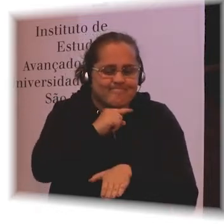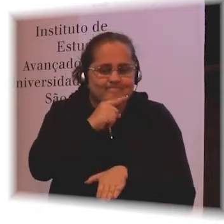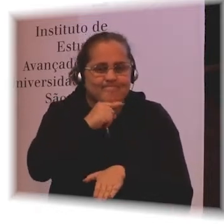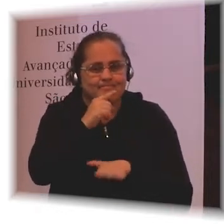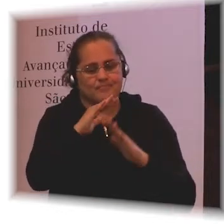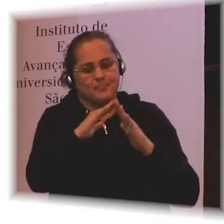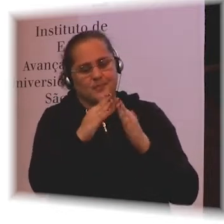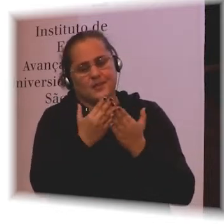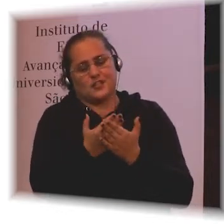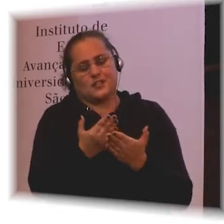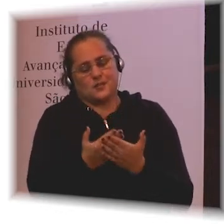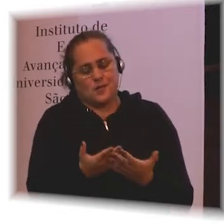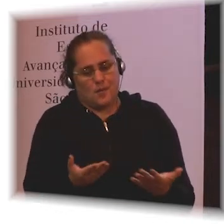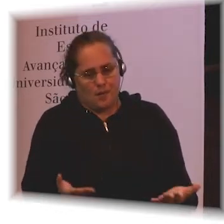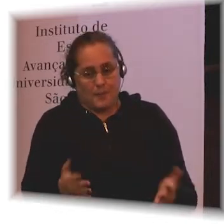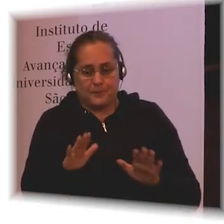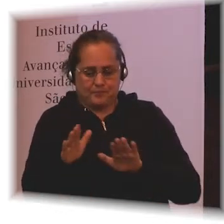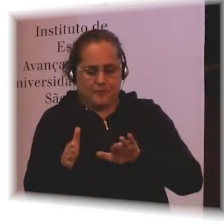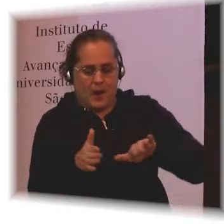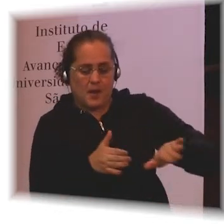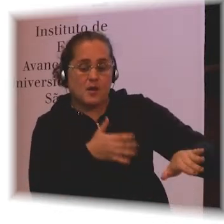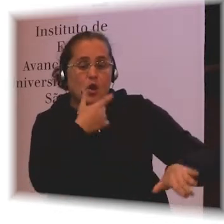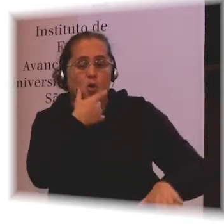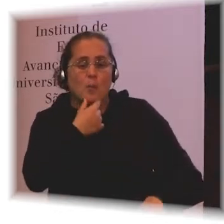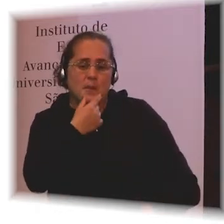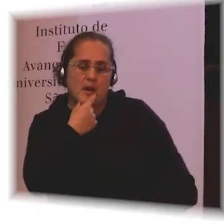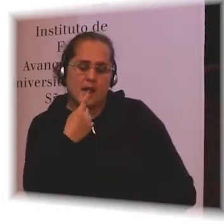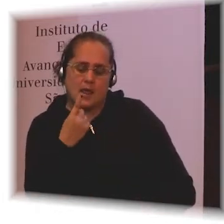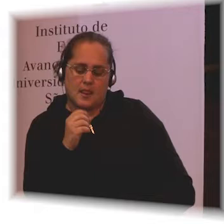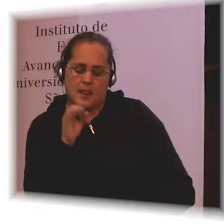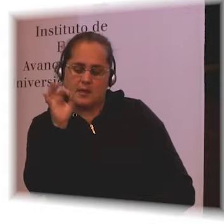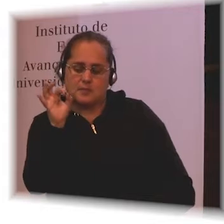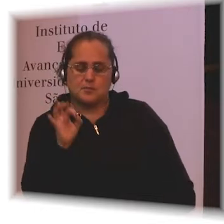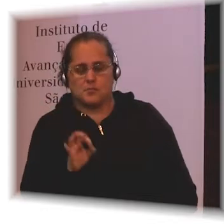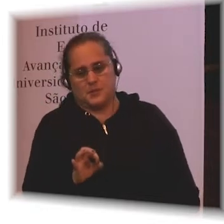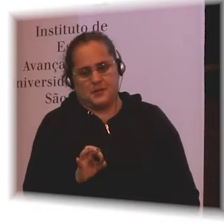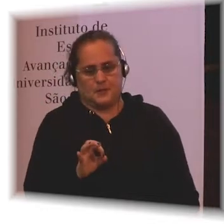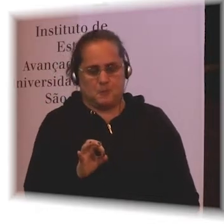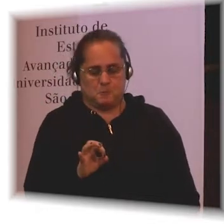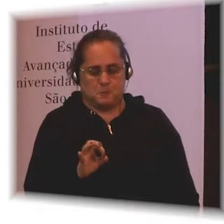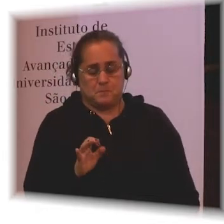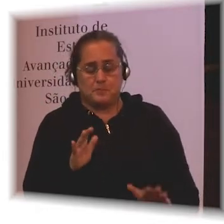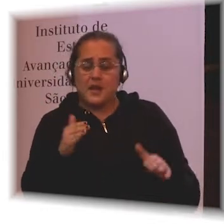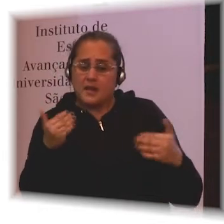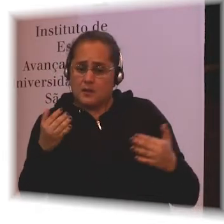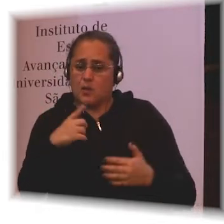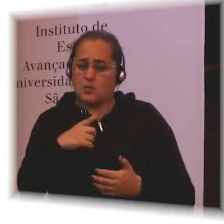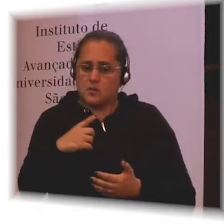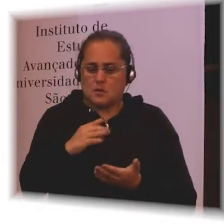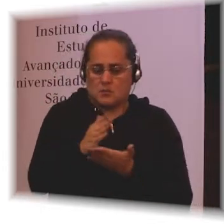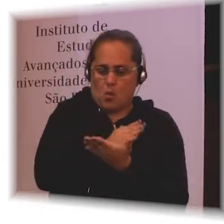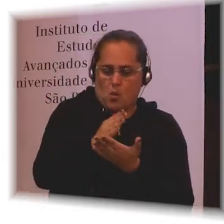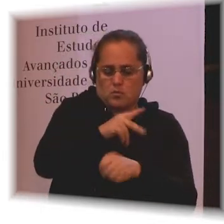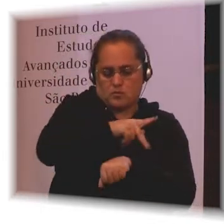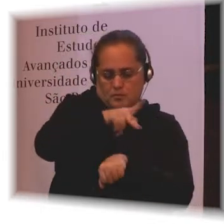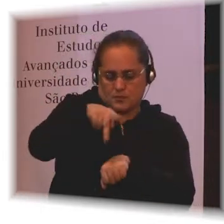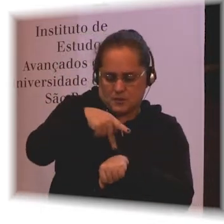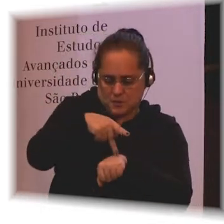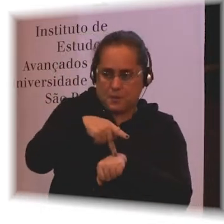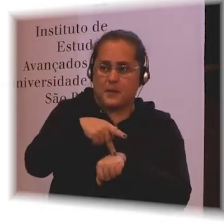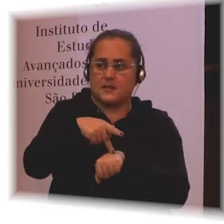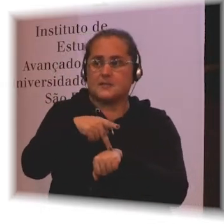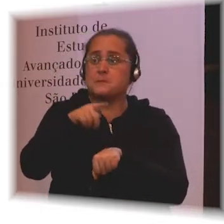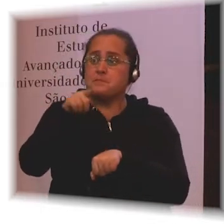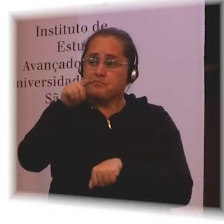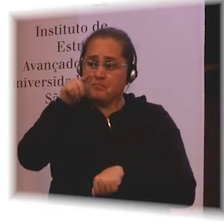10. But I said that there was data across the 30 countries. So this graph shows